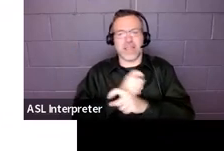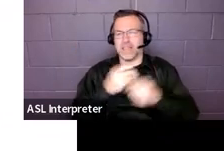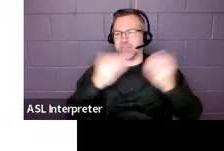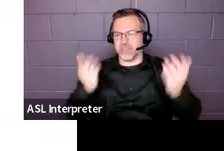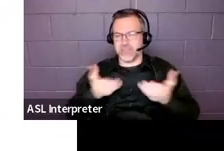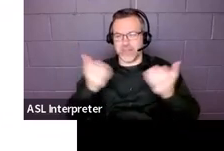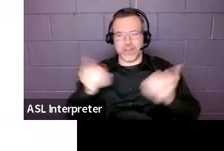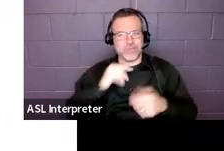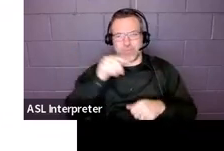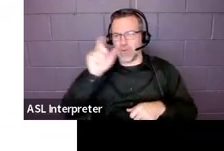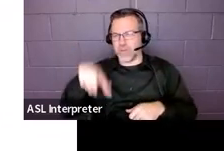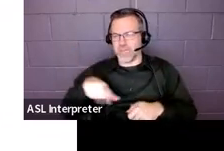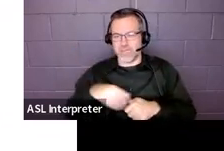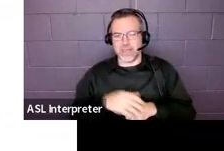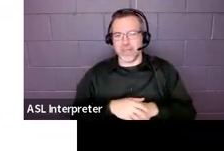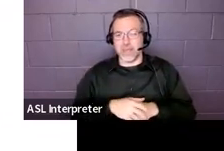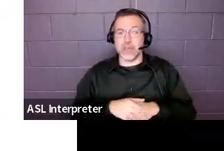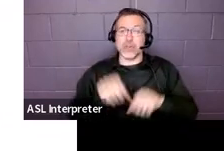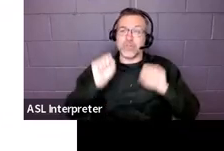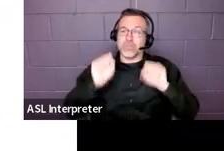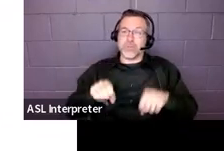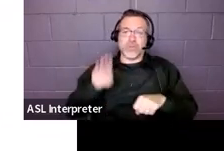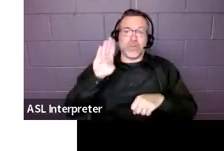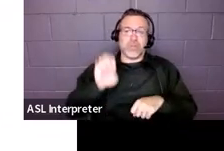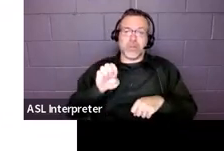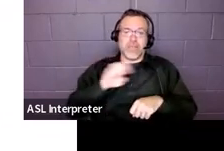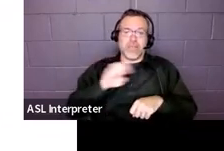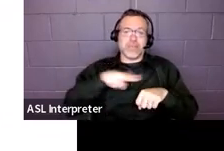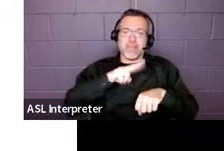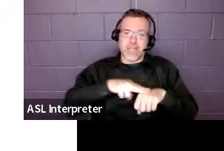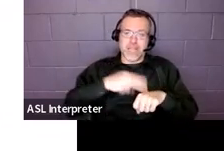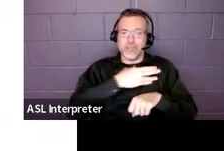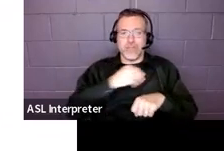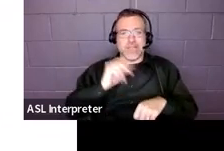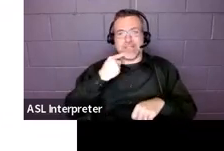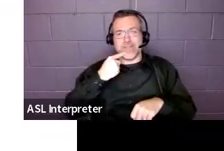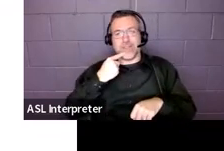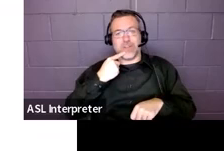It could be the nature and severity of the child's disability.